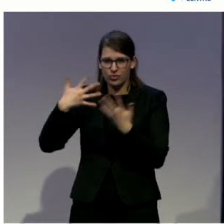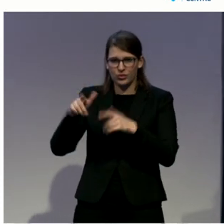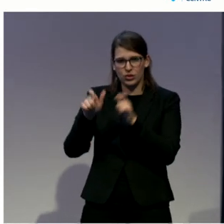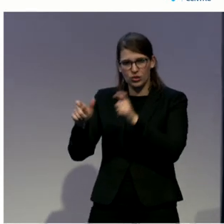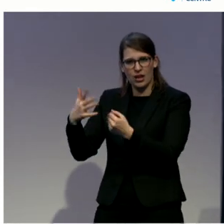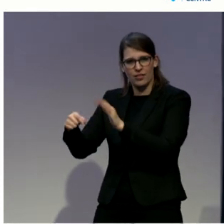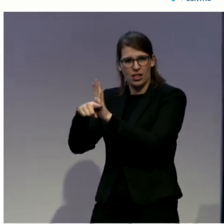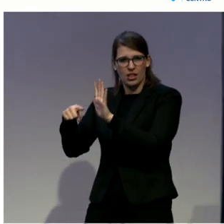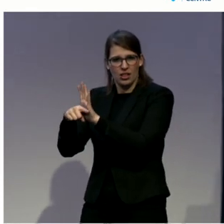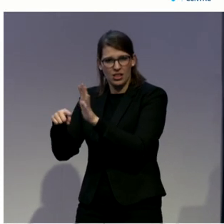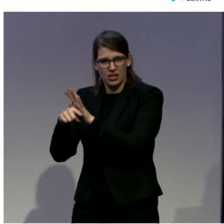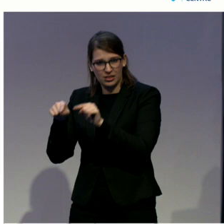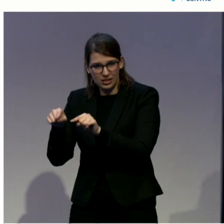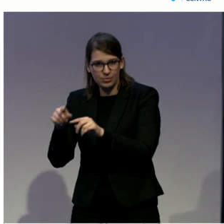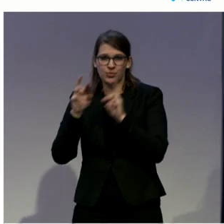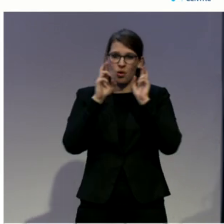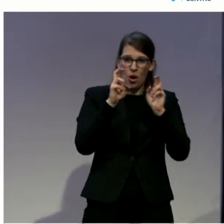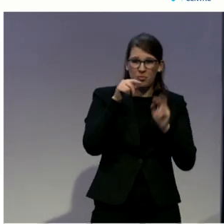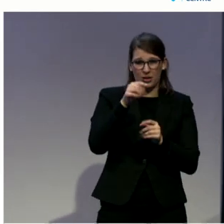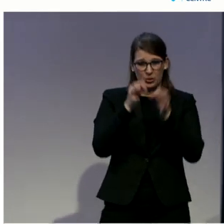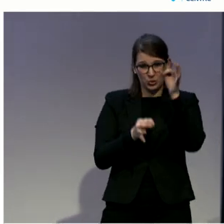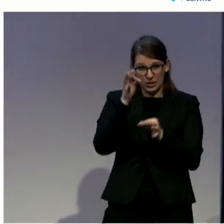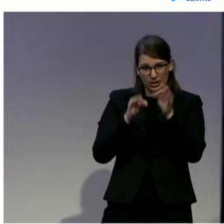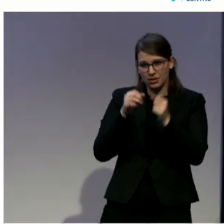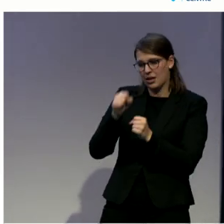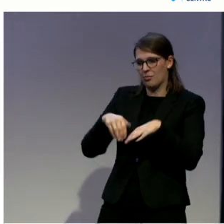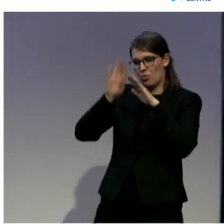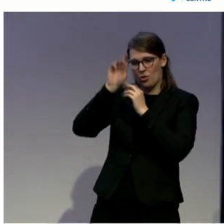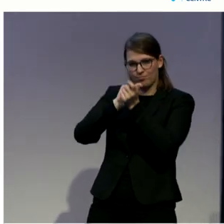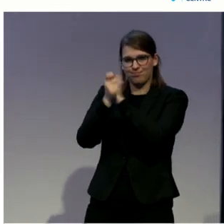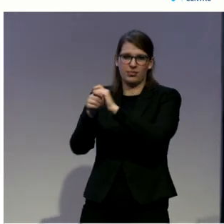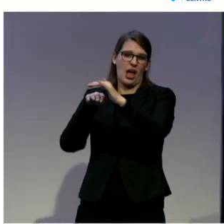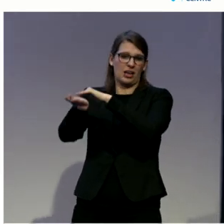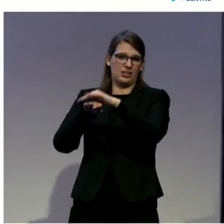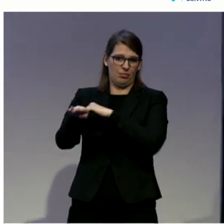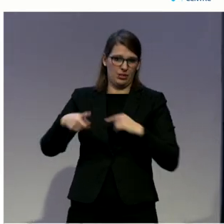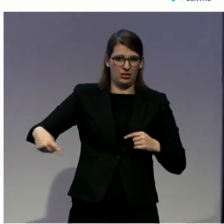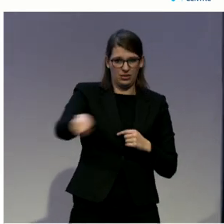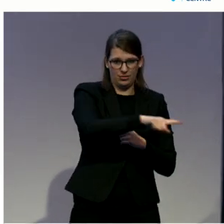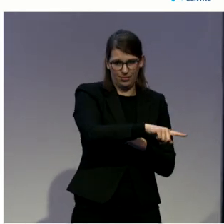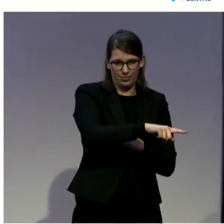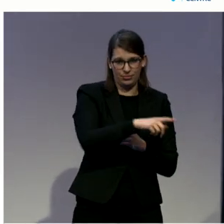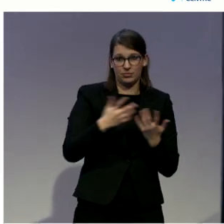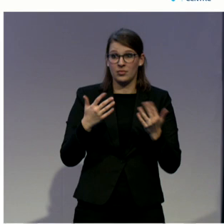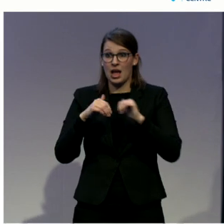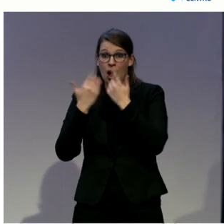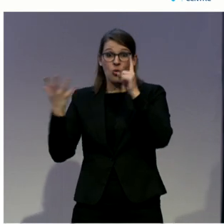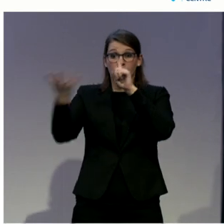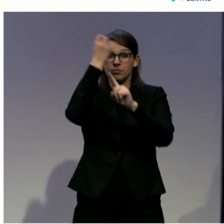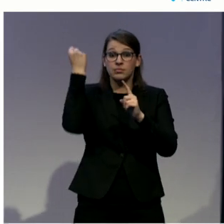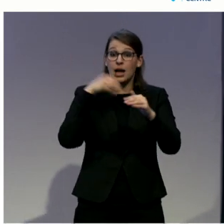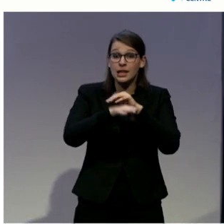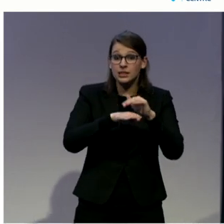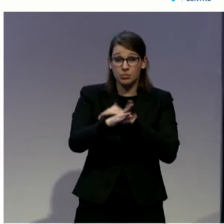Well, further distribution of the report, and that's something you can help with. By reading the report and sharing it individually